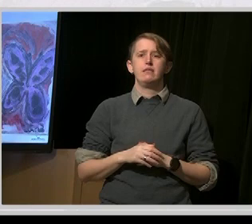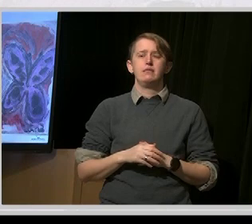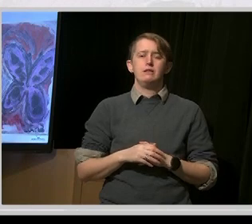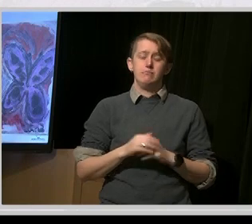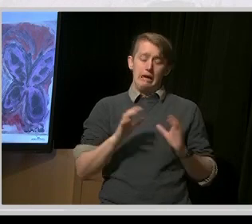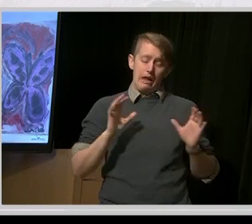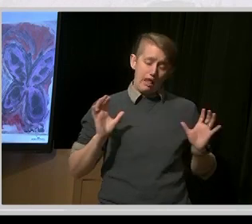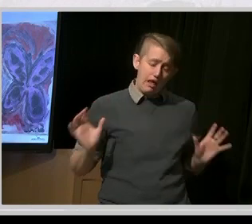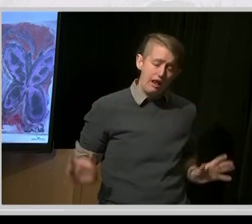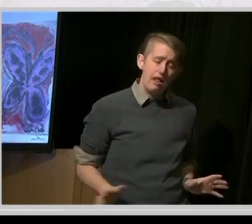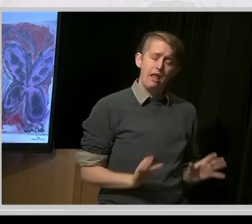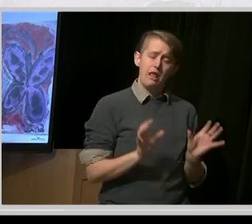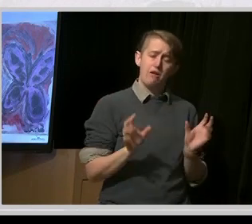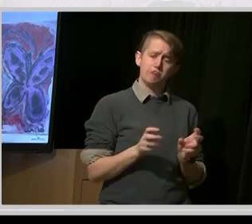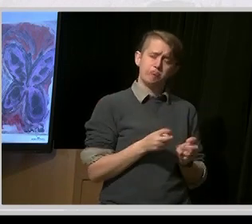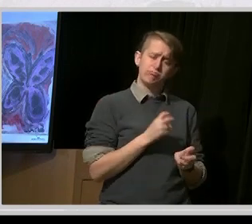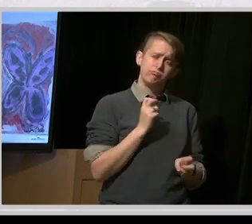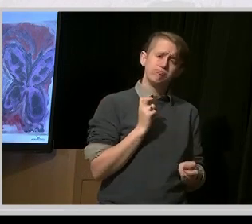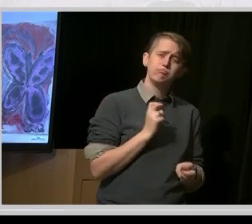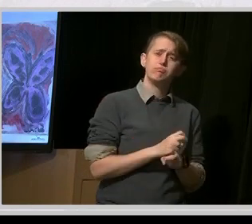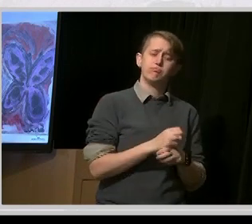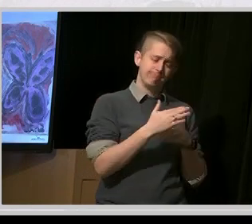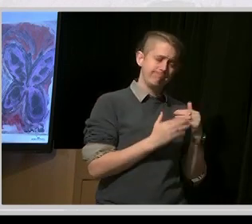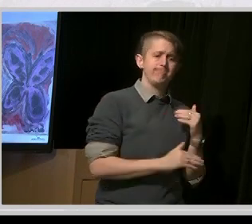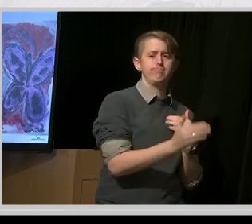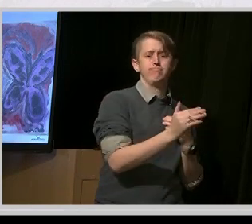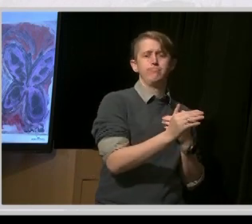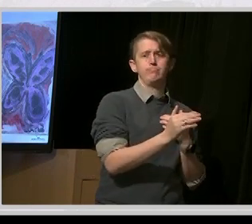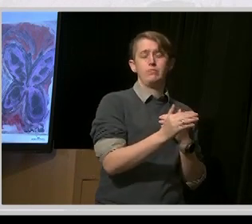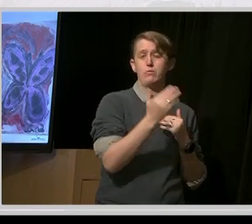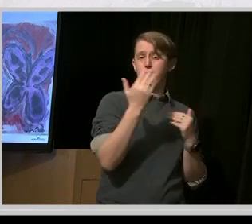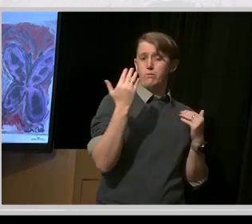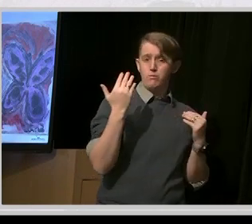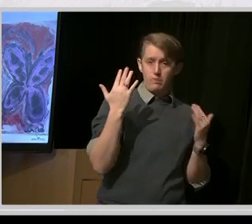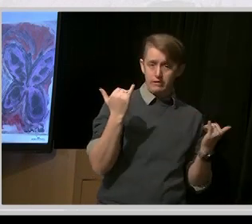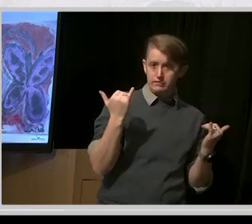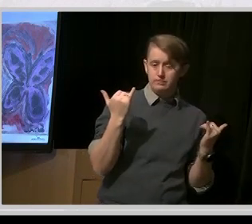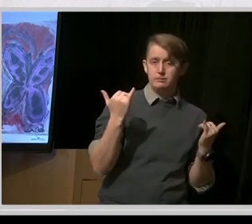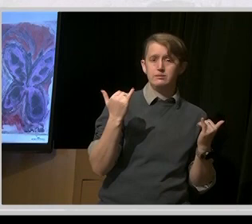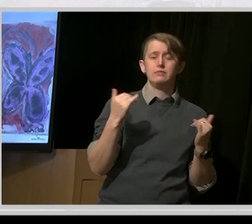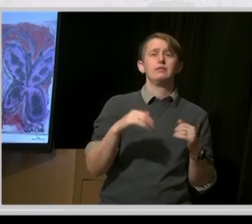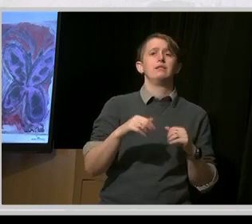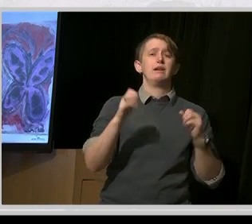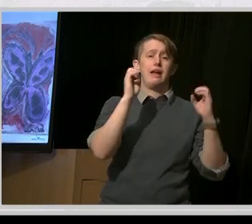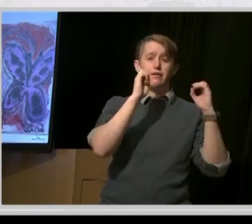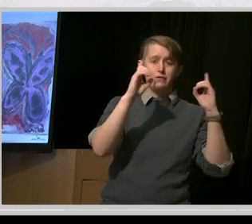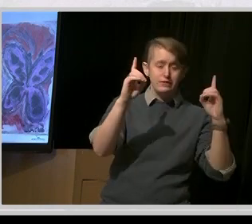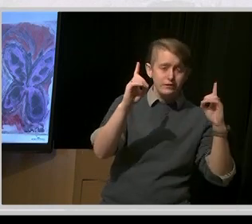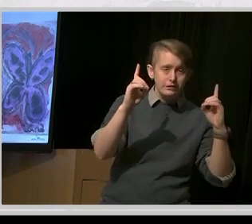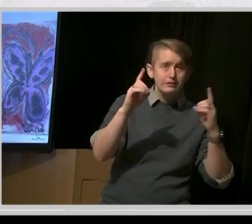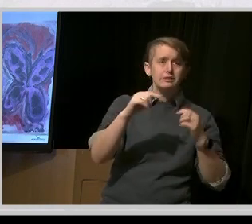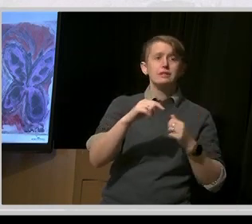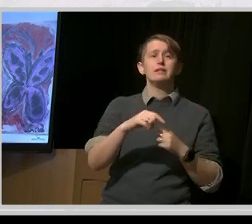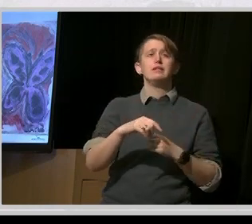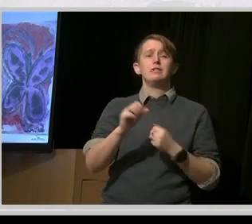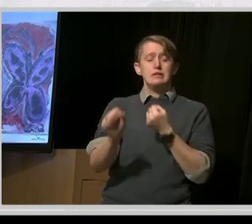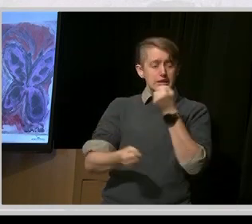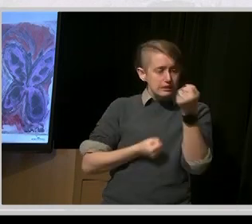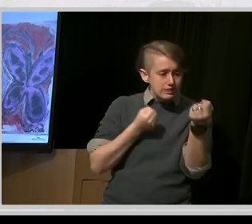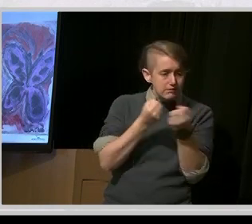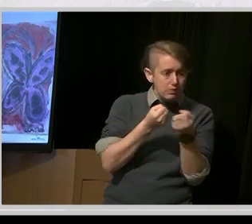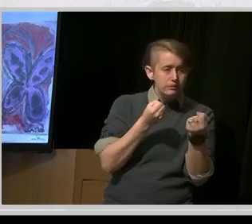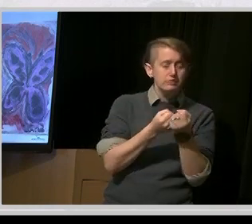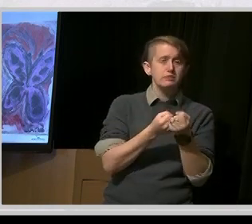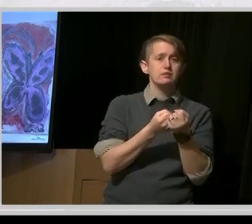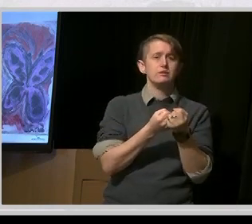Providing supports, education, and a sense of belonging to people with disabilities